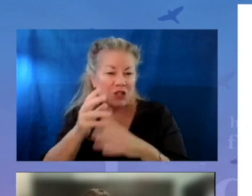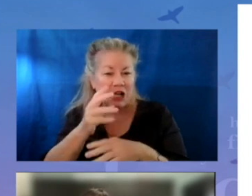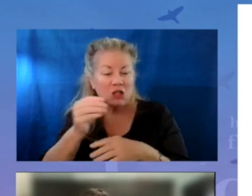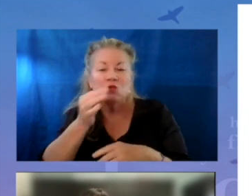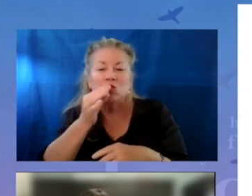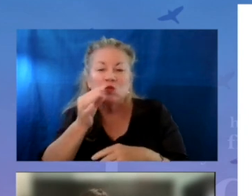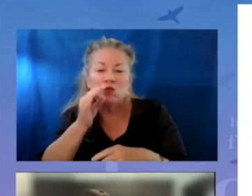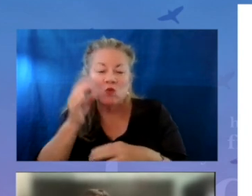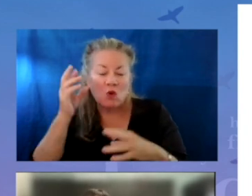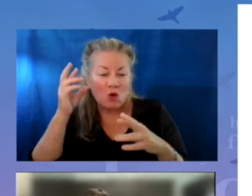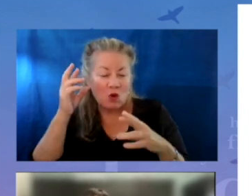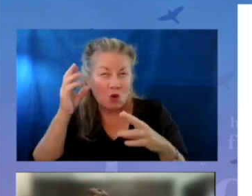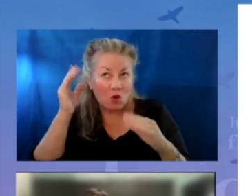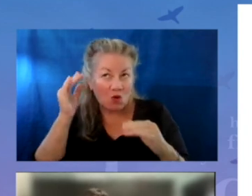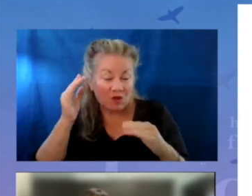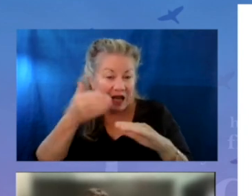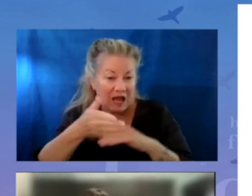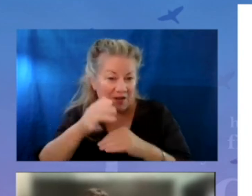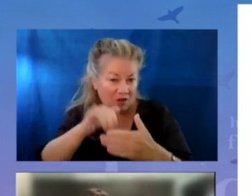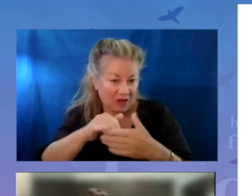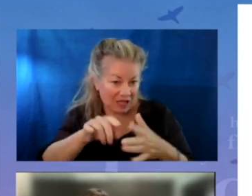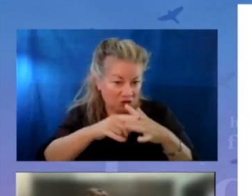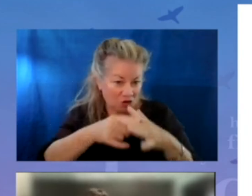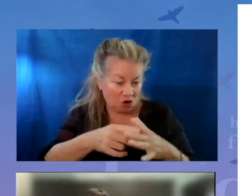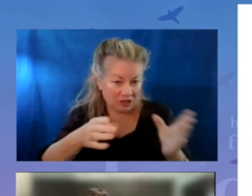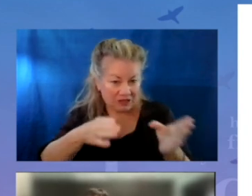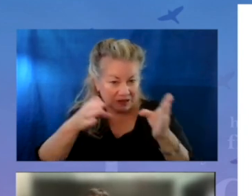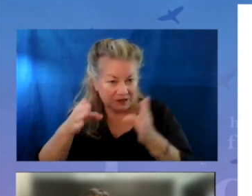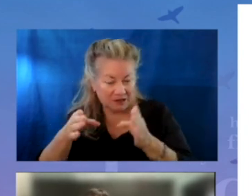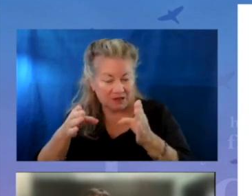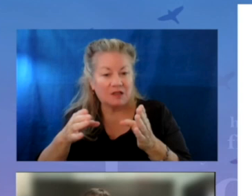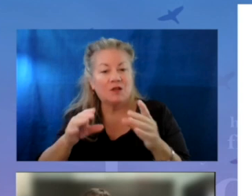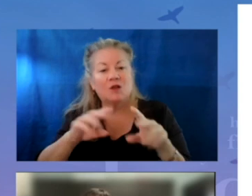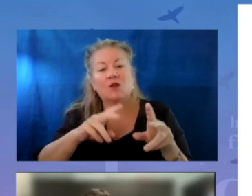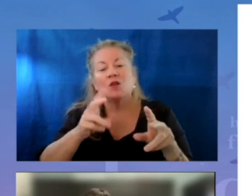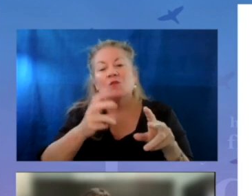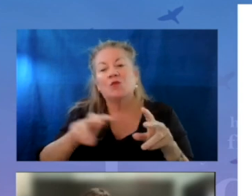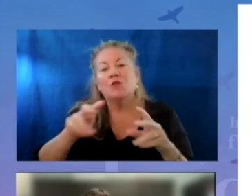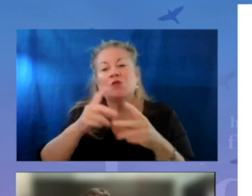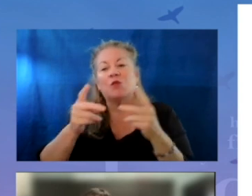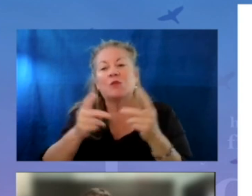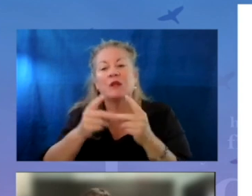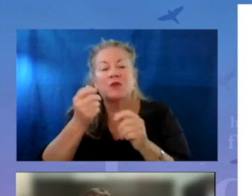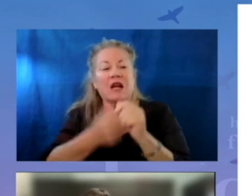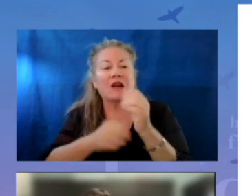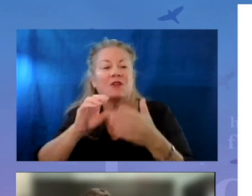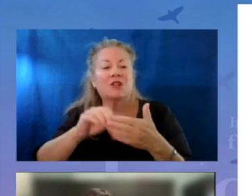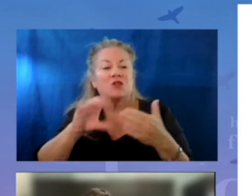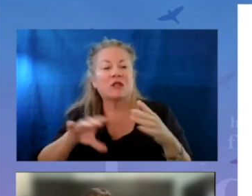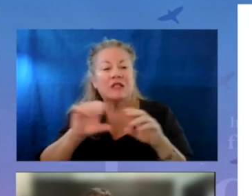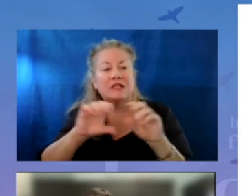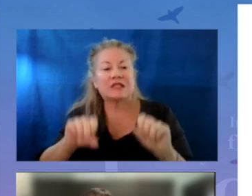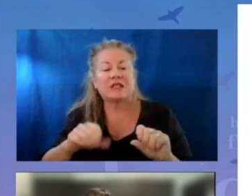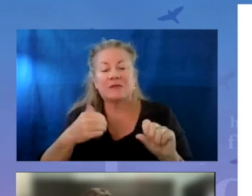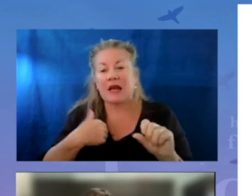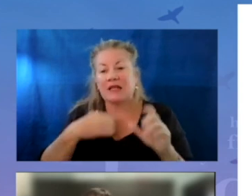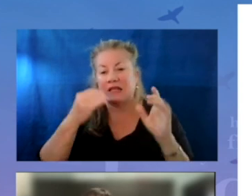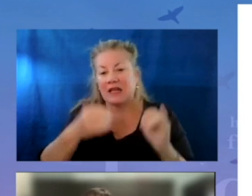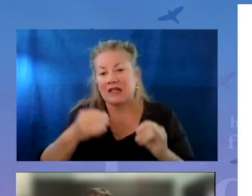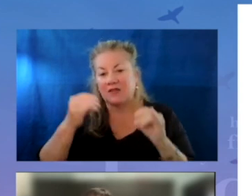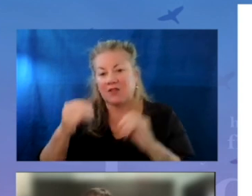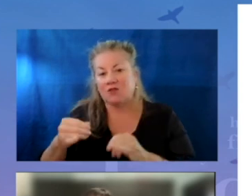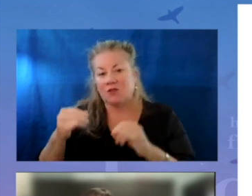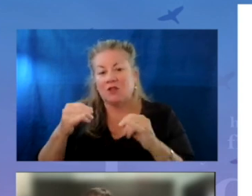very soon, hopefully right after that launch, we will move into a place where every student in our system has an